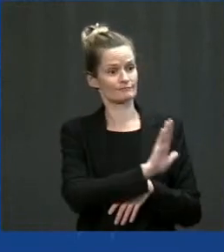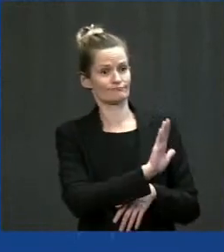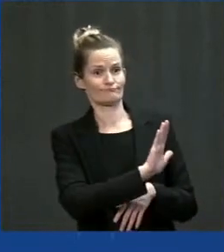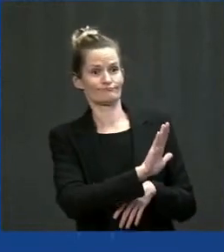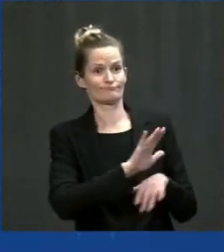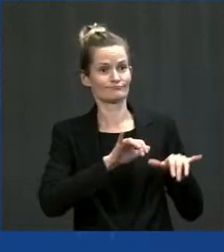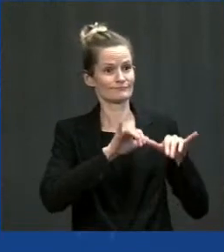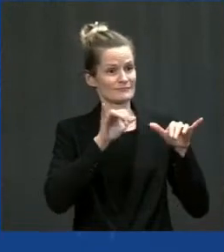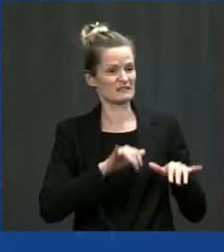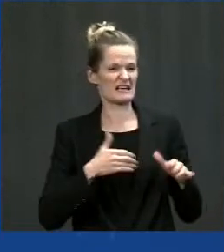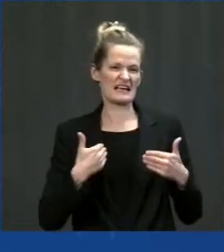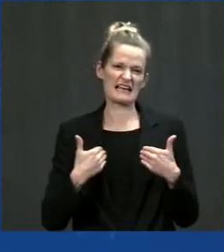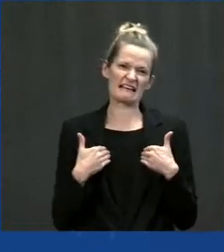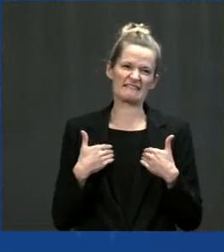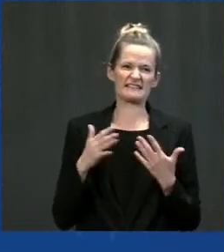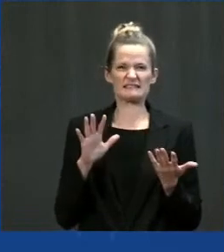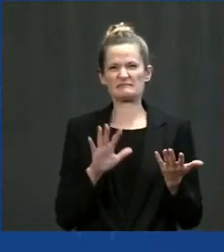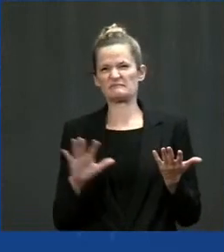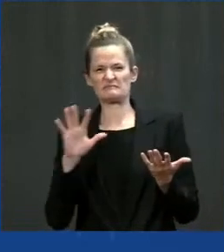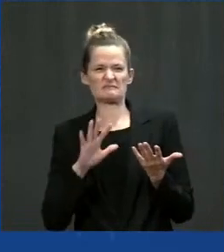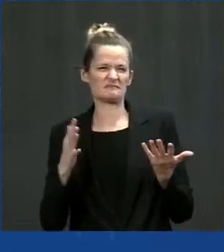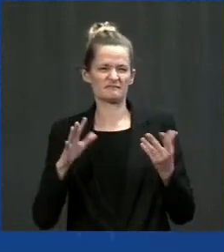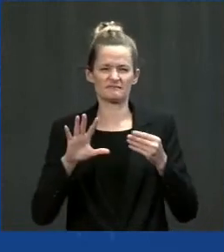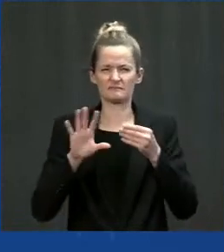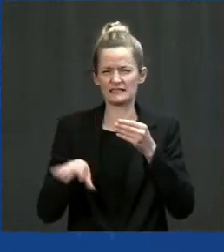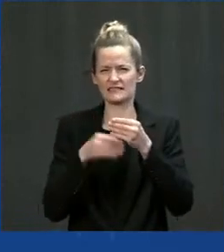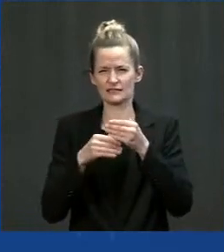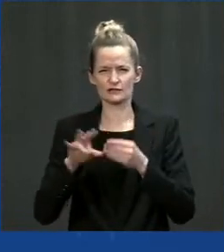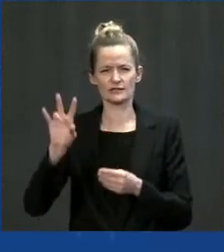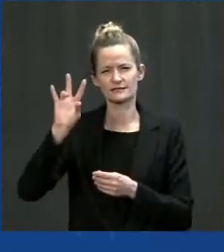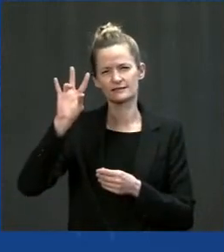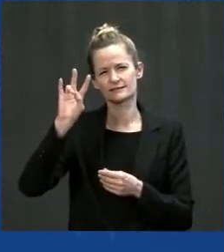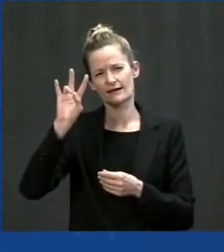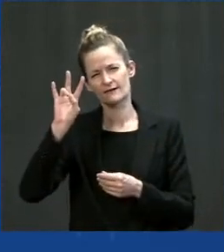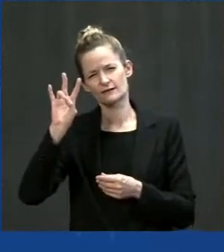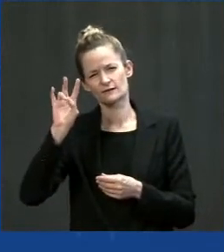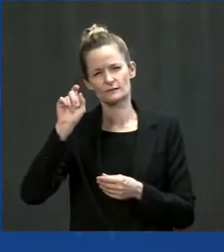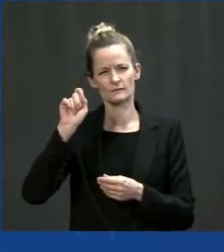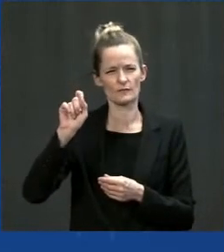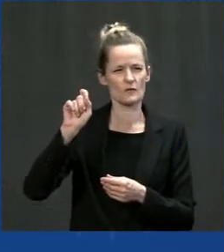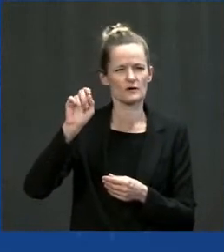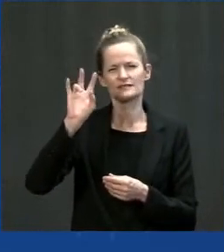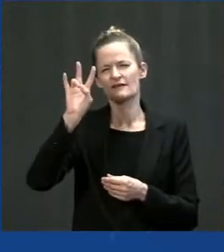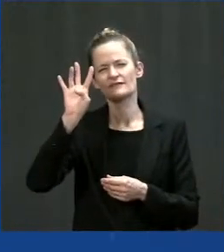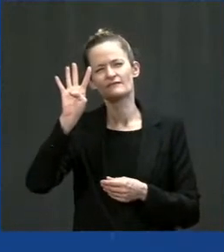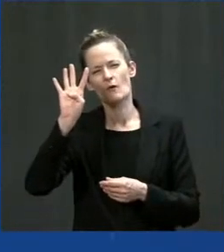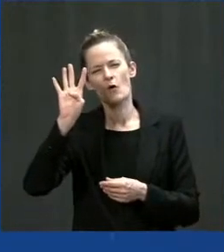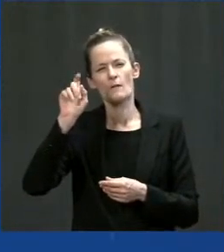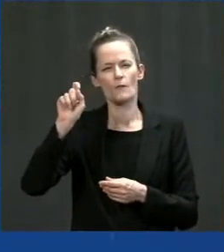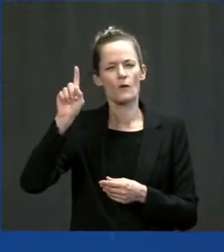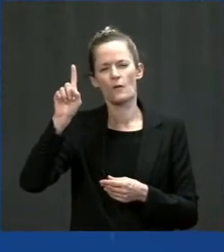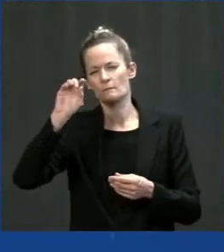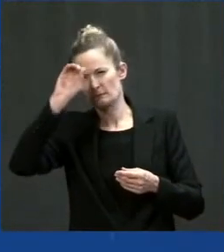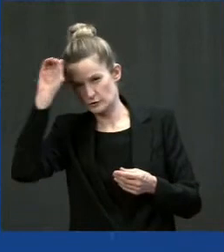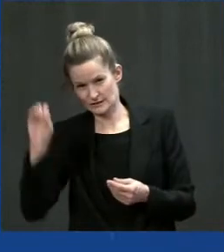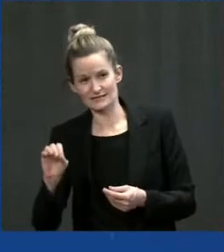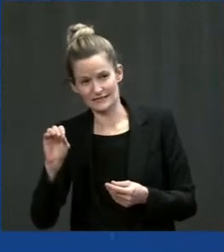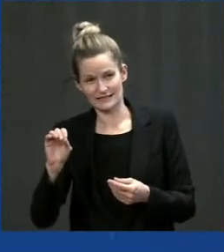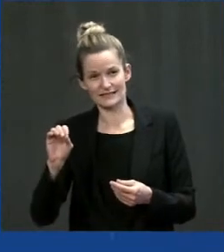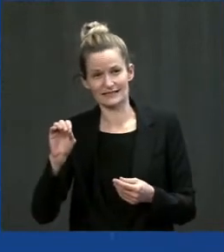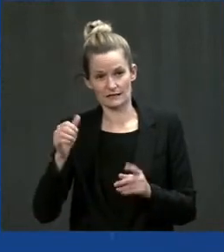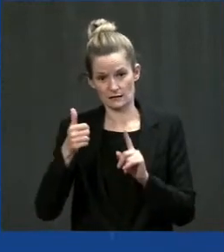extra 74.1 percent of their time commuting, and non-white whole — white households